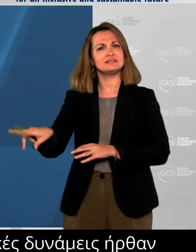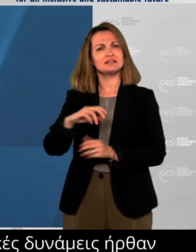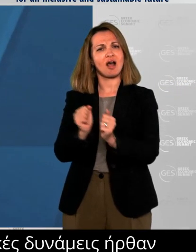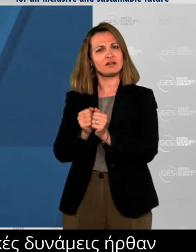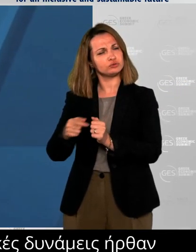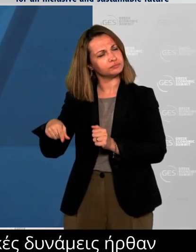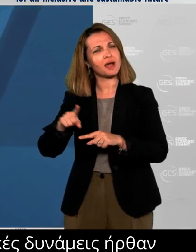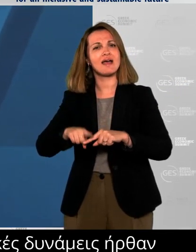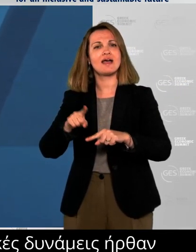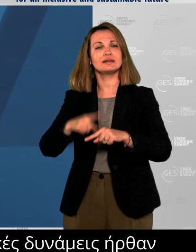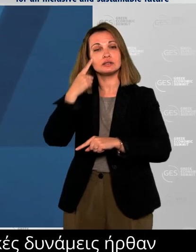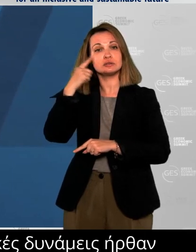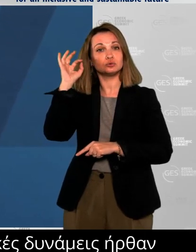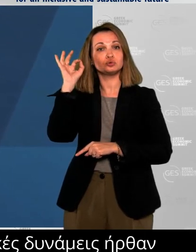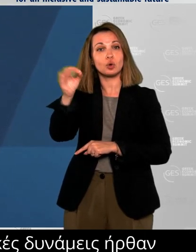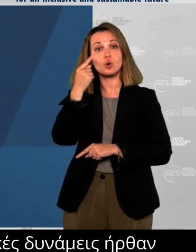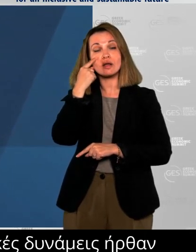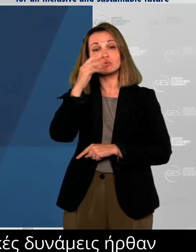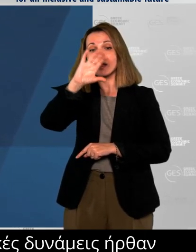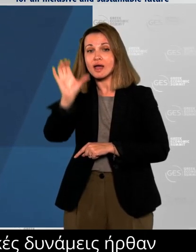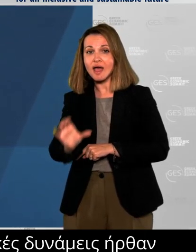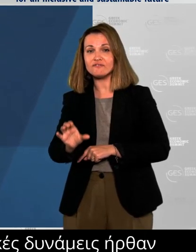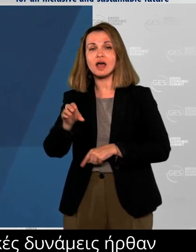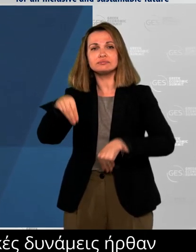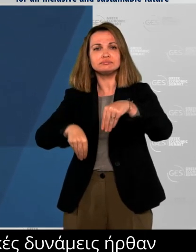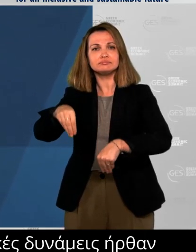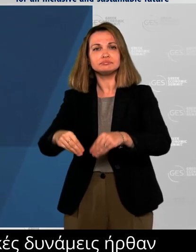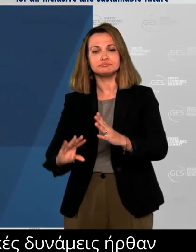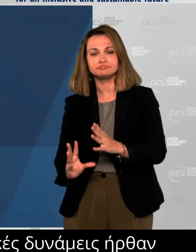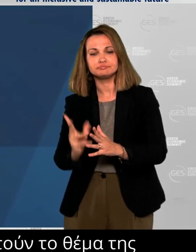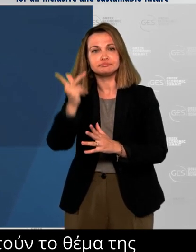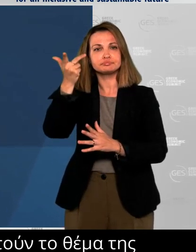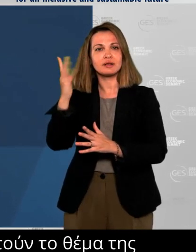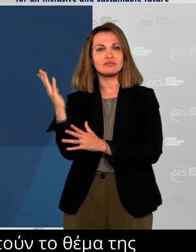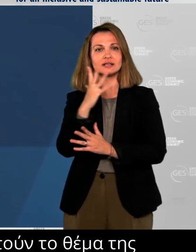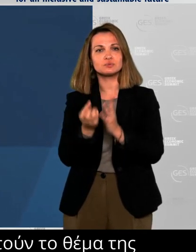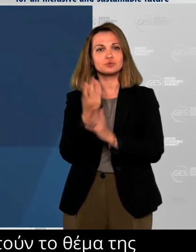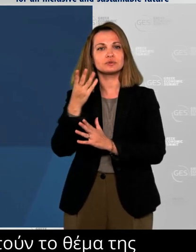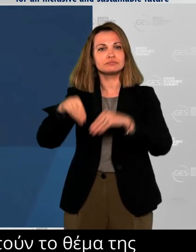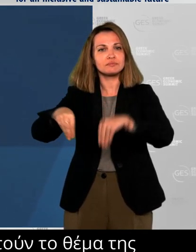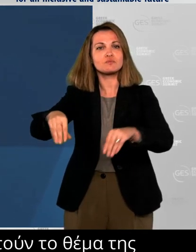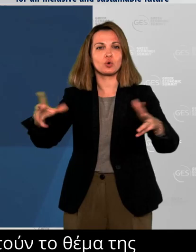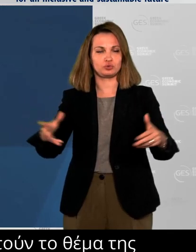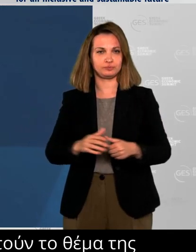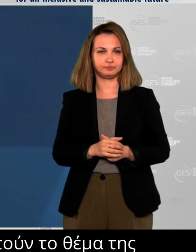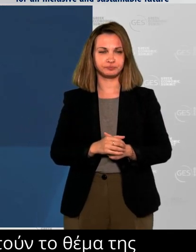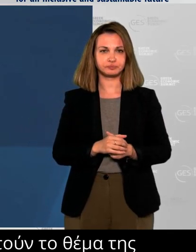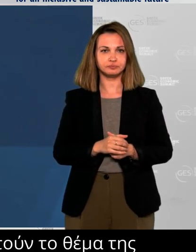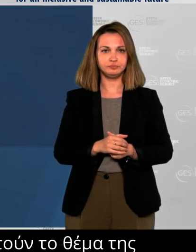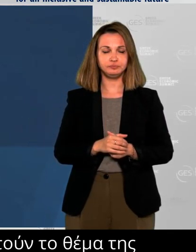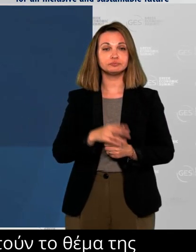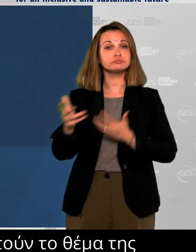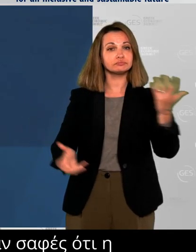made it clear that climate change and environmental sustainability must be at the forefront of our political